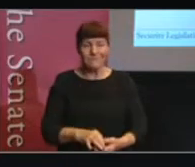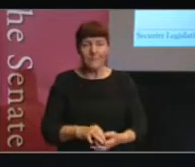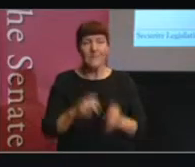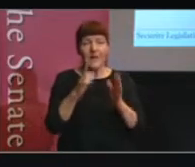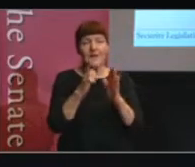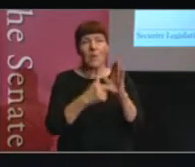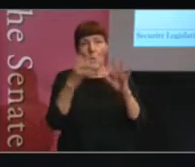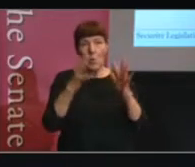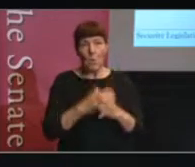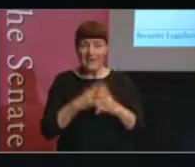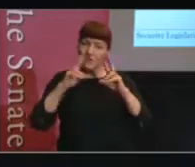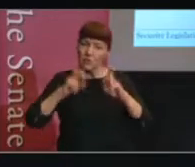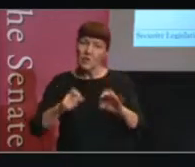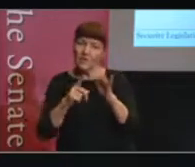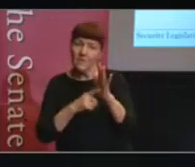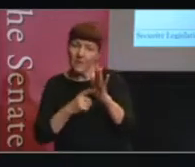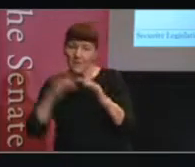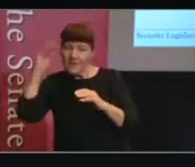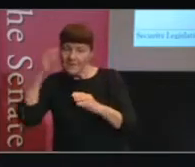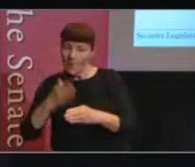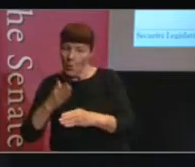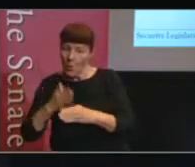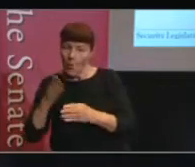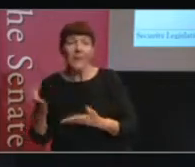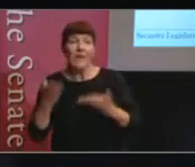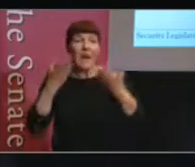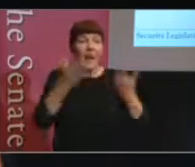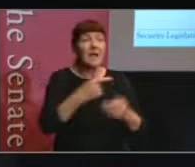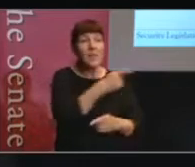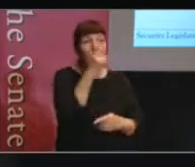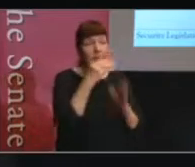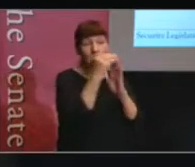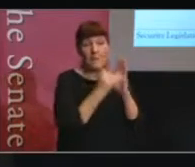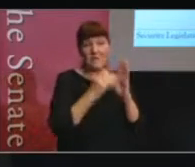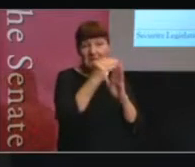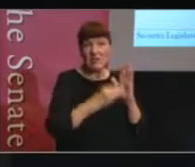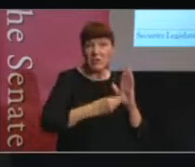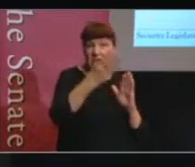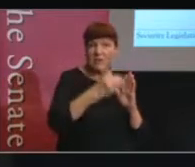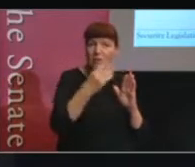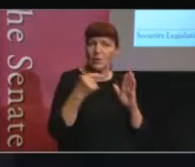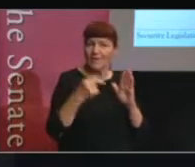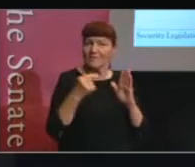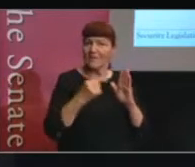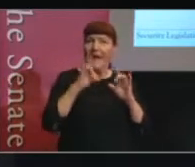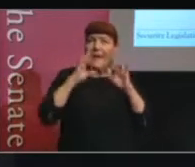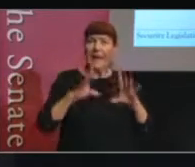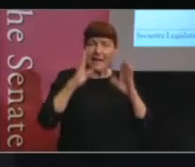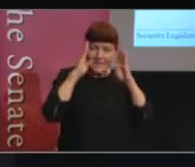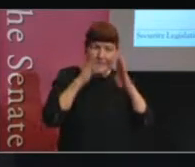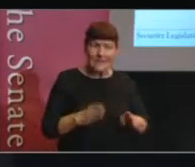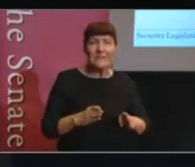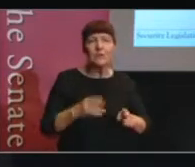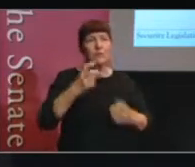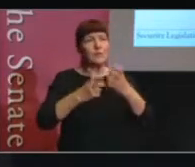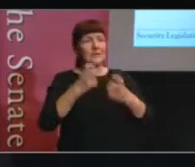bills committee's work that allowed the submission makers to draw clear attention to the issues in a